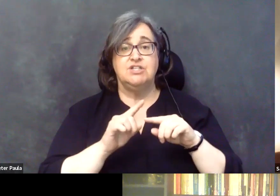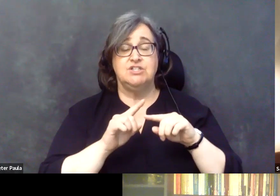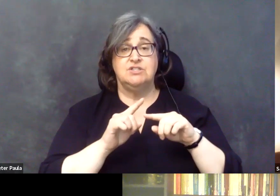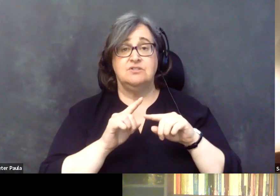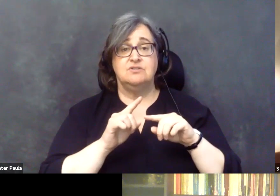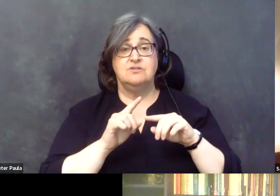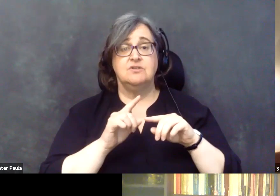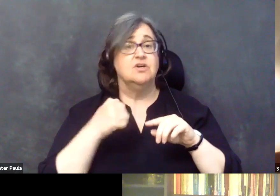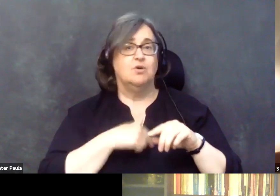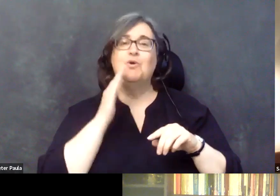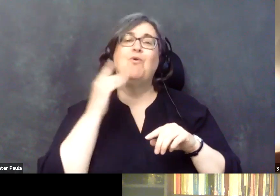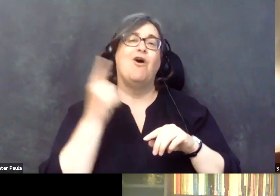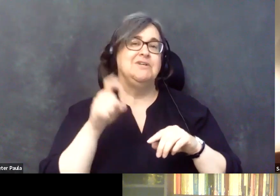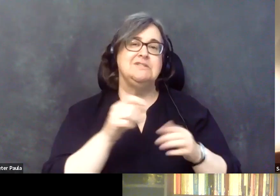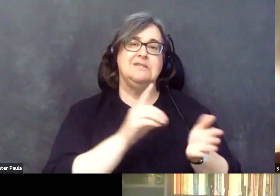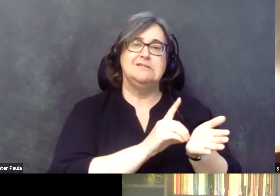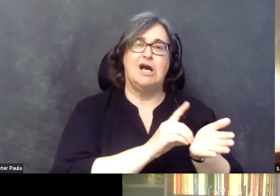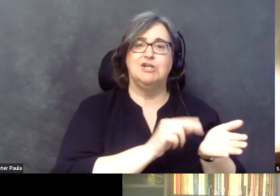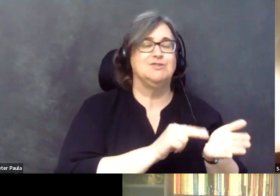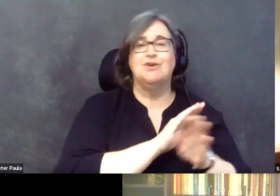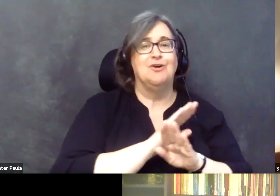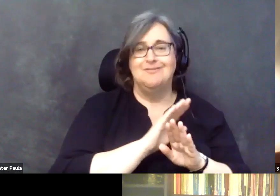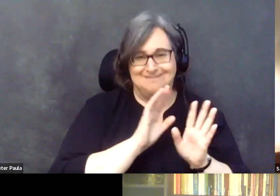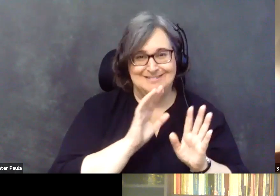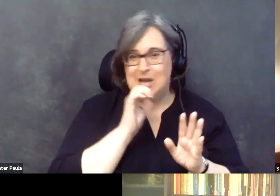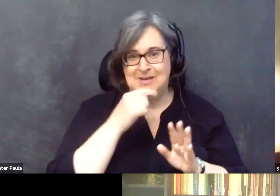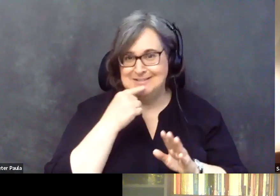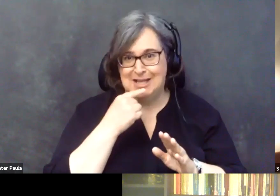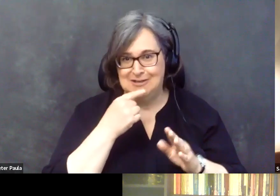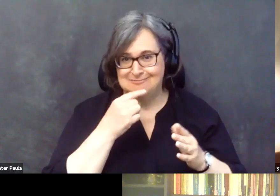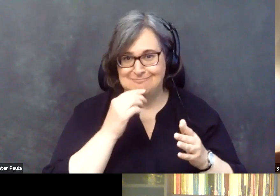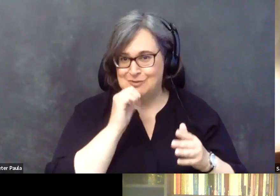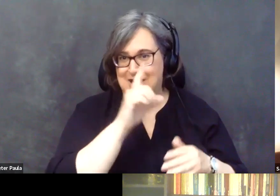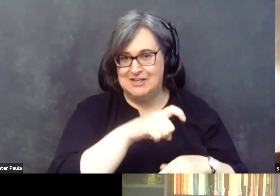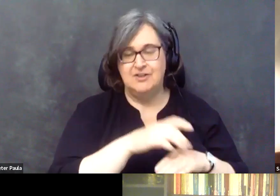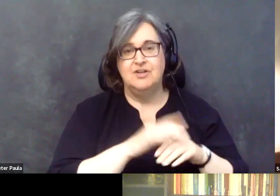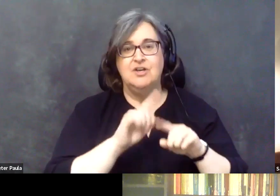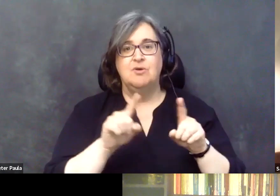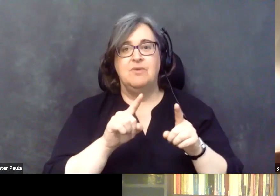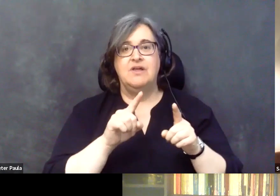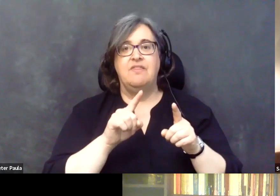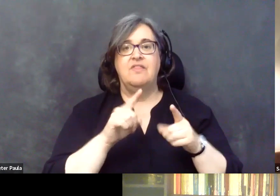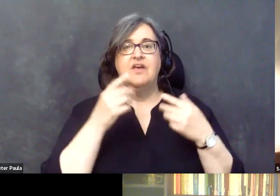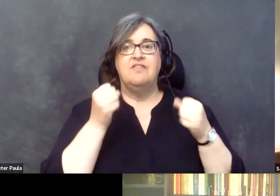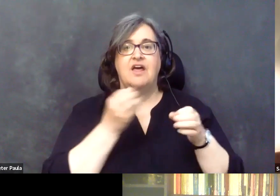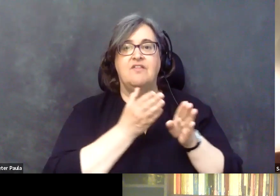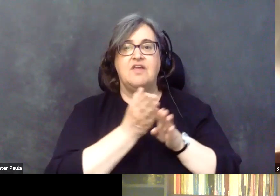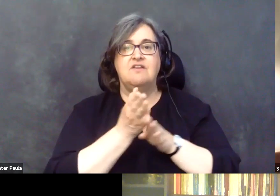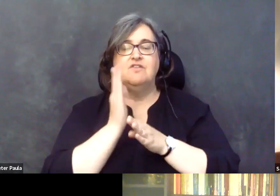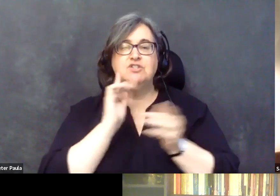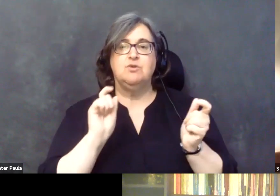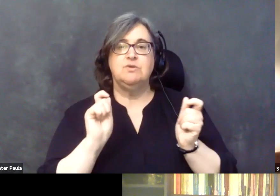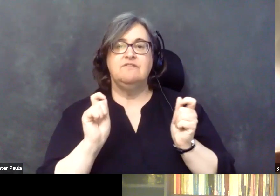we would always need healthcare providers. Don't get me wrong, but, but the health disciplines themselves would evolve